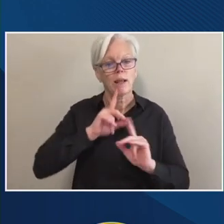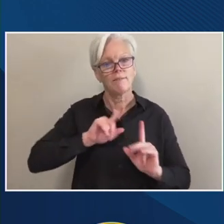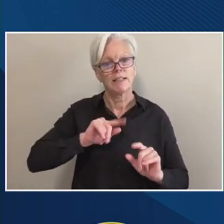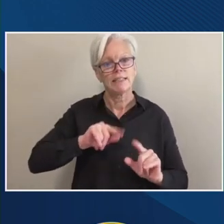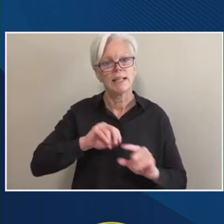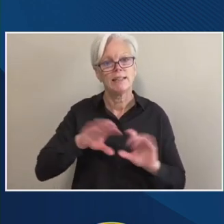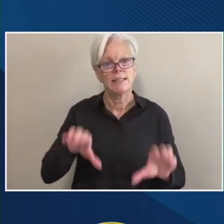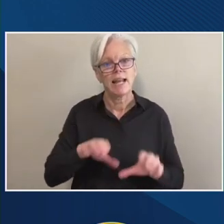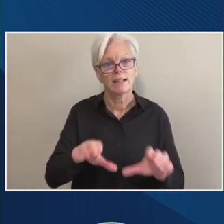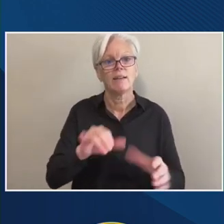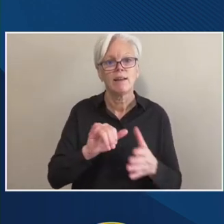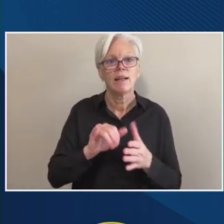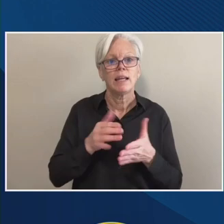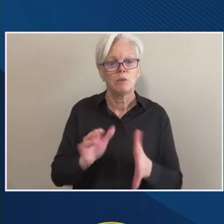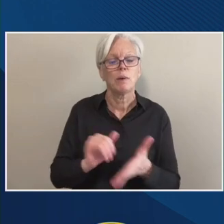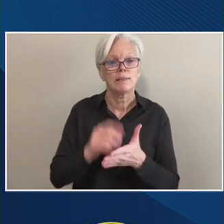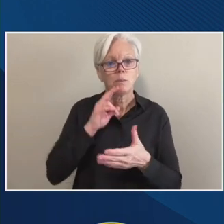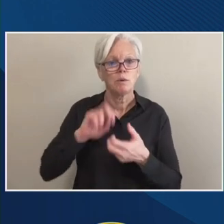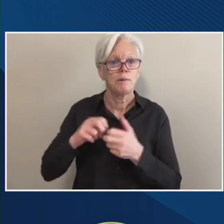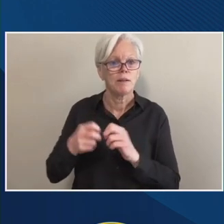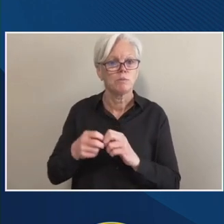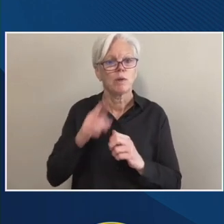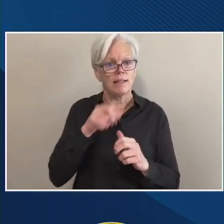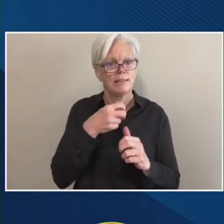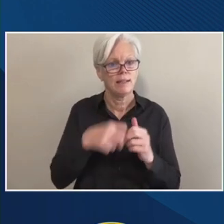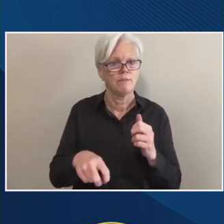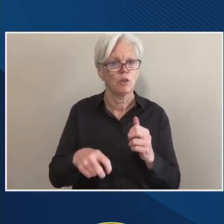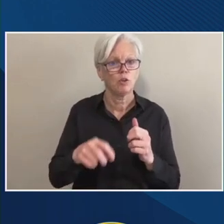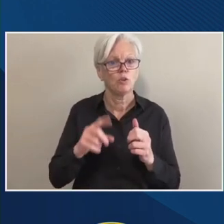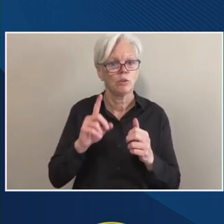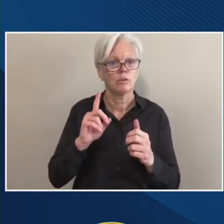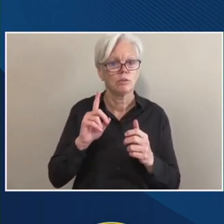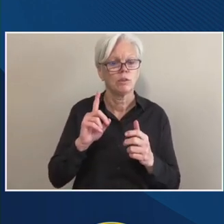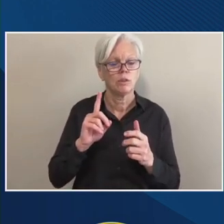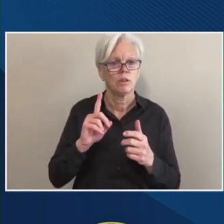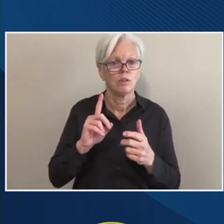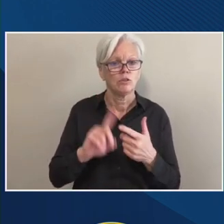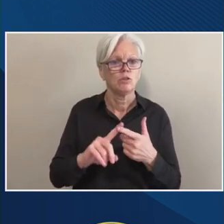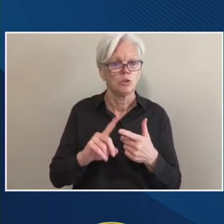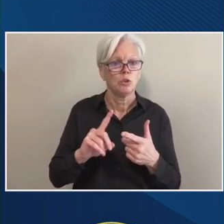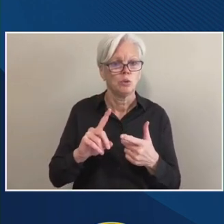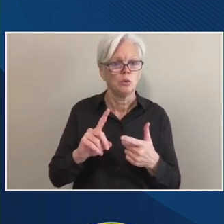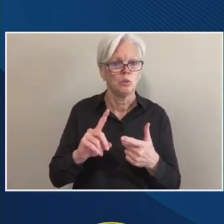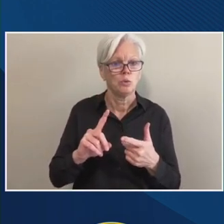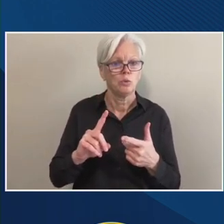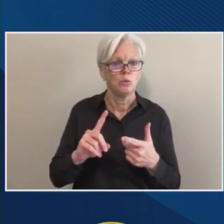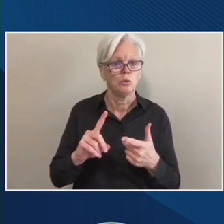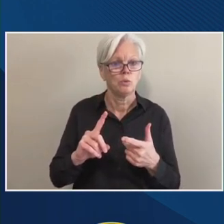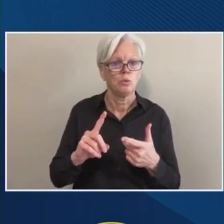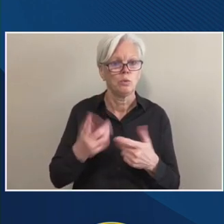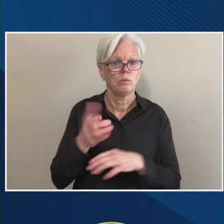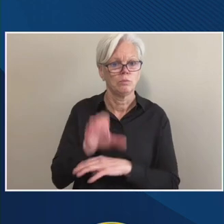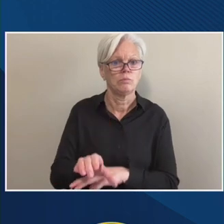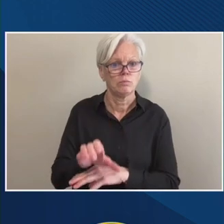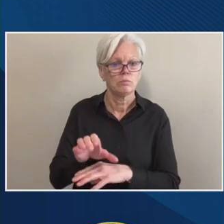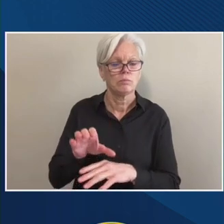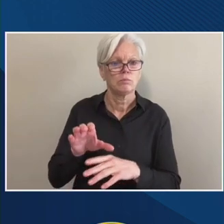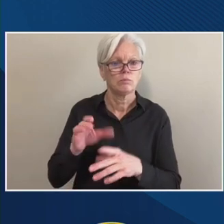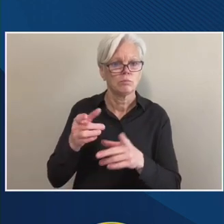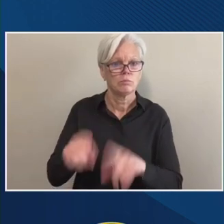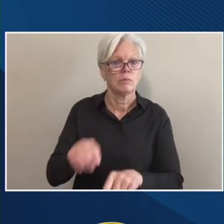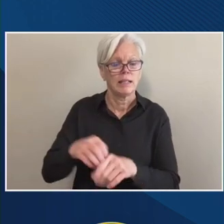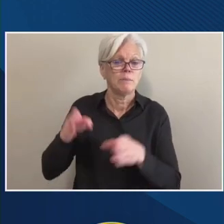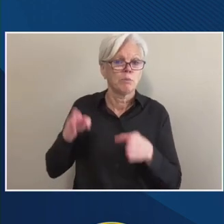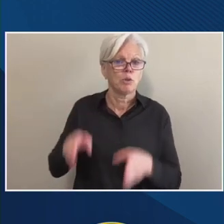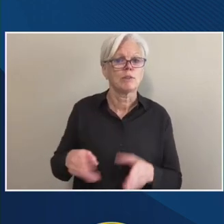ways that would be problematic and difficult to impose on in-person